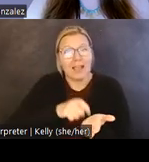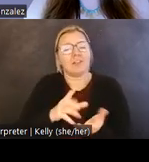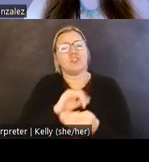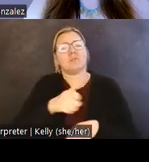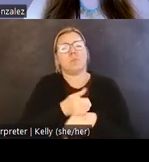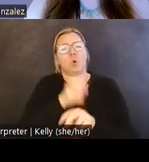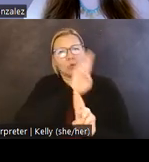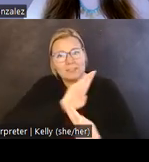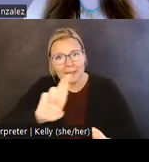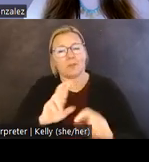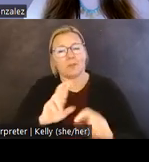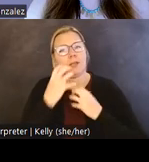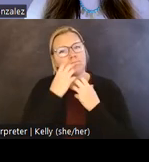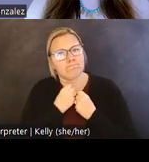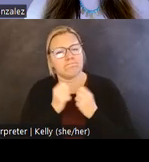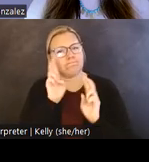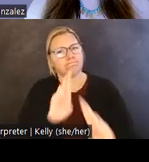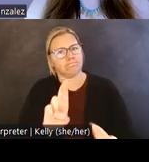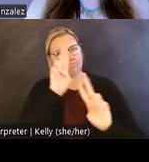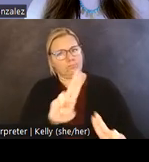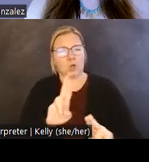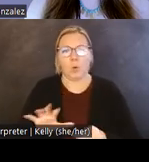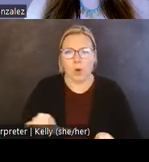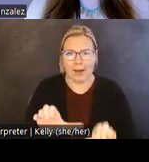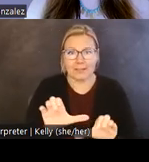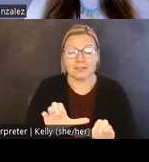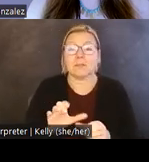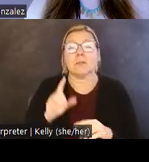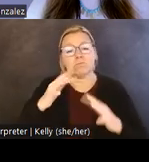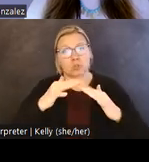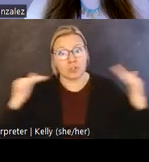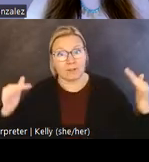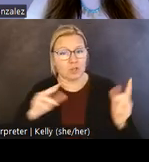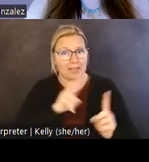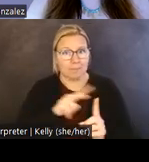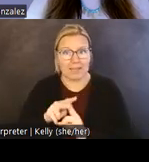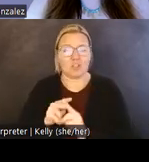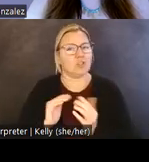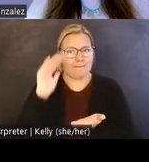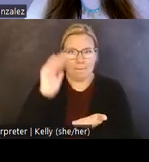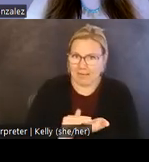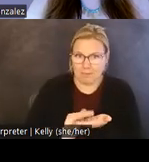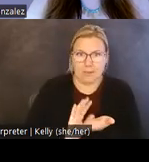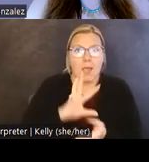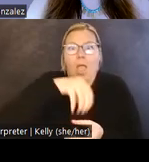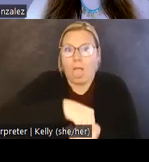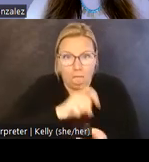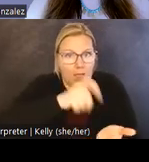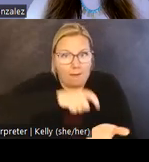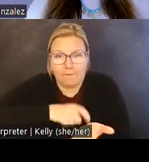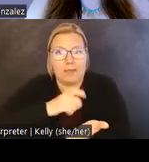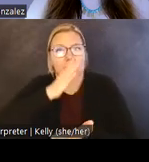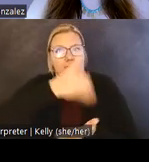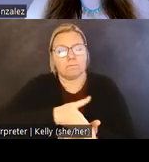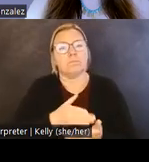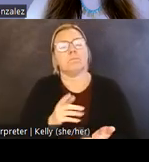and engaged practice. This involves exploring the diverse applications of minimally invasive field methods and digital media as